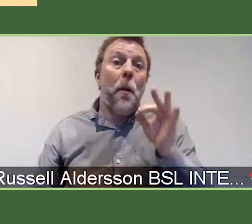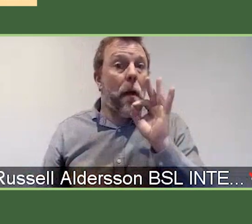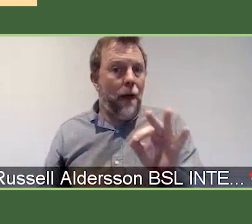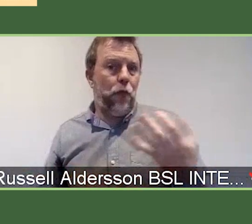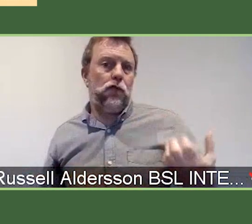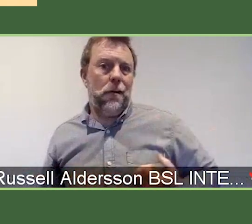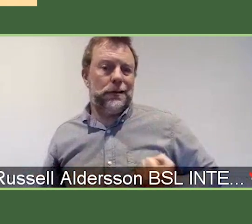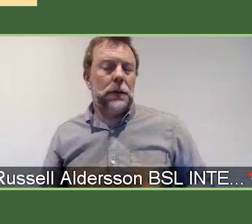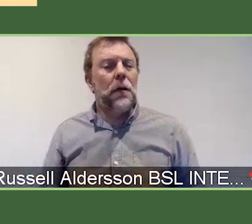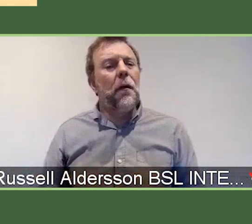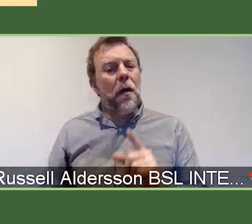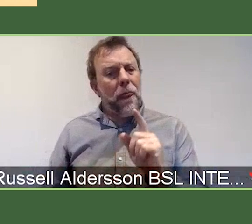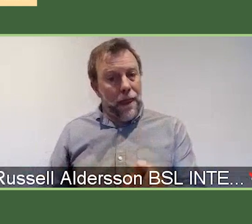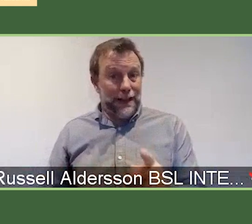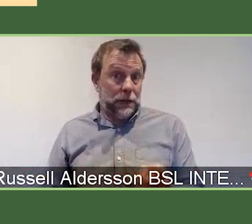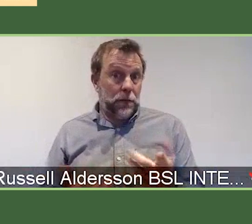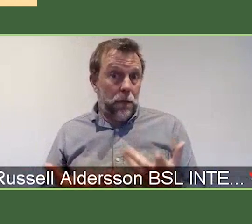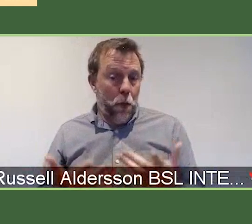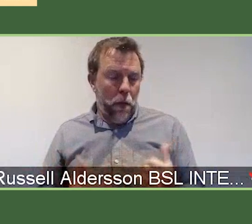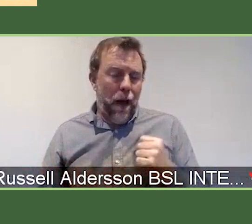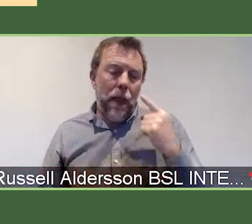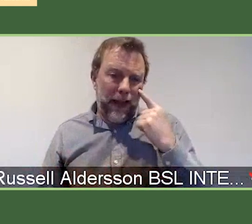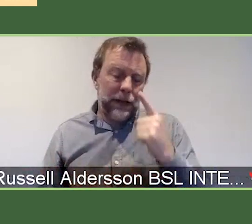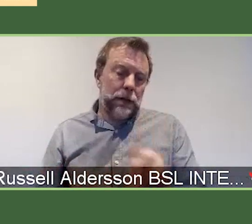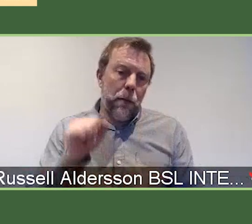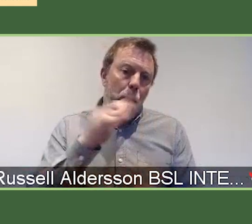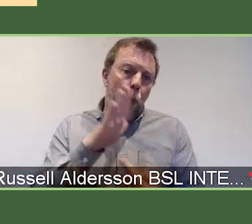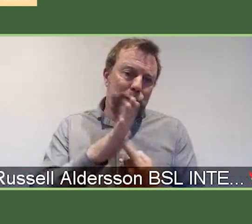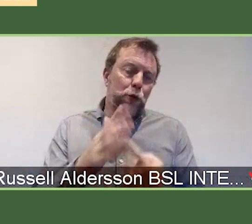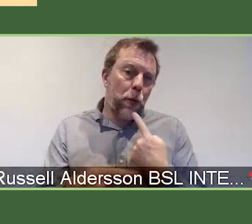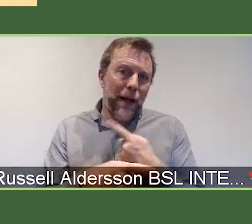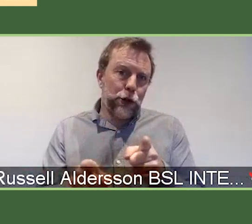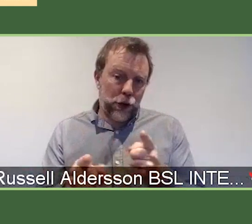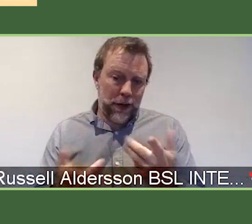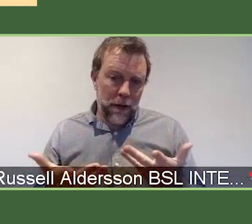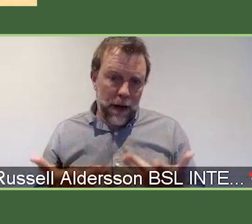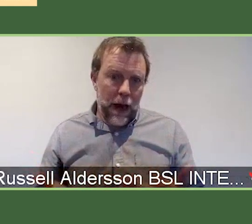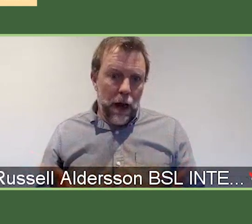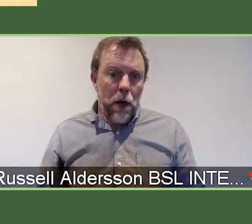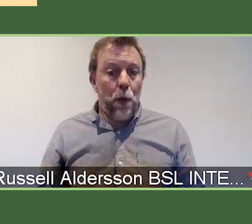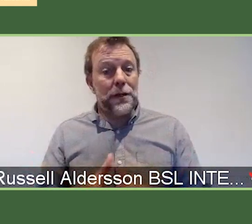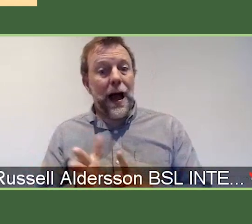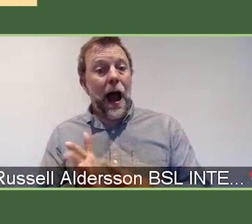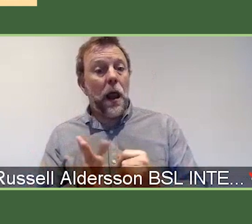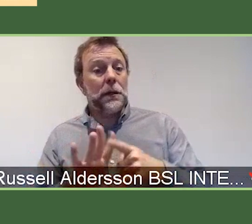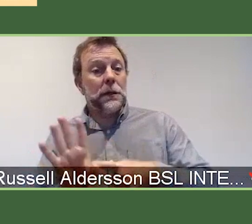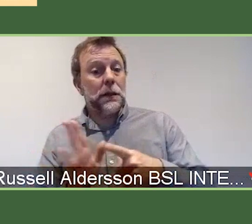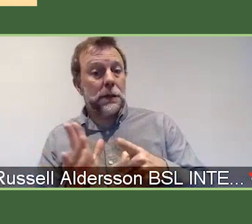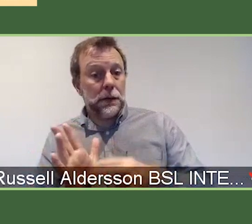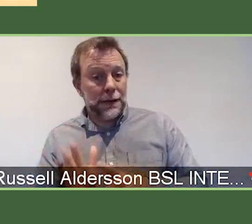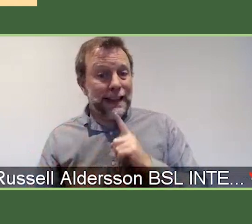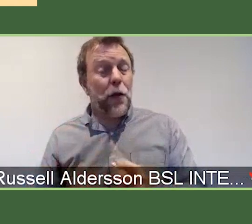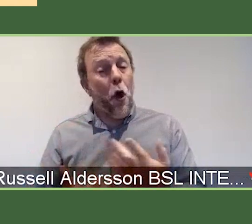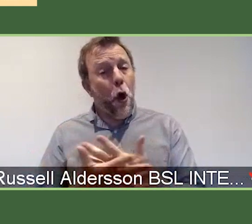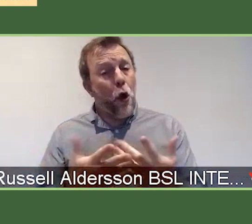not something that we kind of currently do, but I think it's particularly important to mention here, because, as Alison has said, you know, a lot of these schemes,